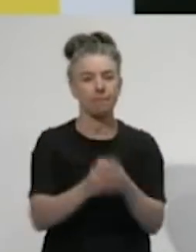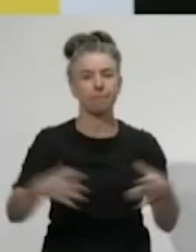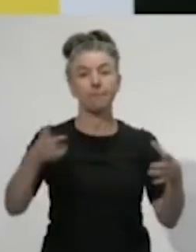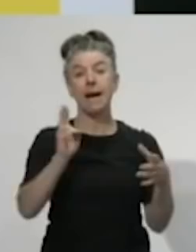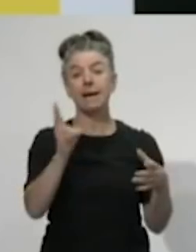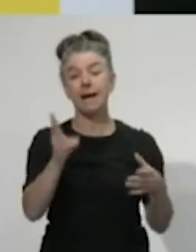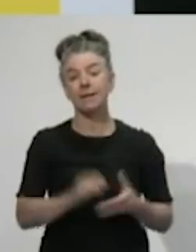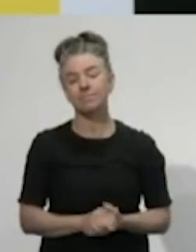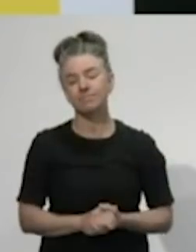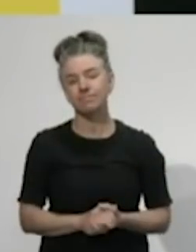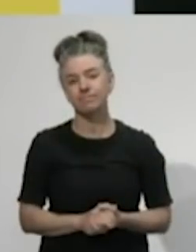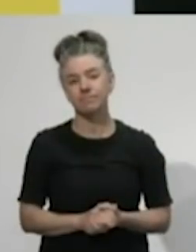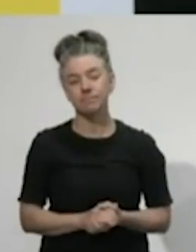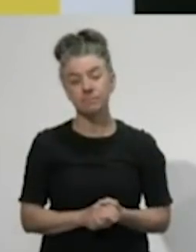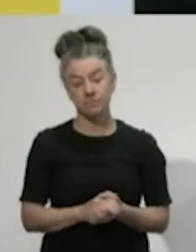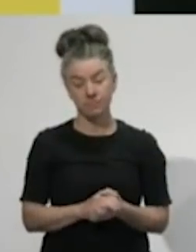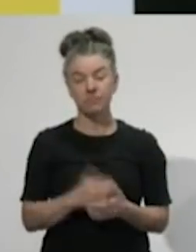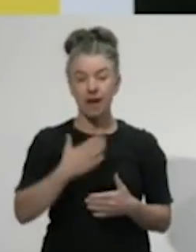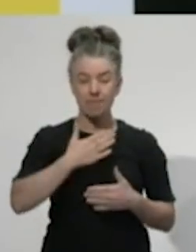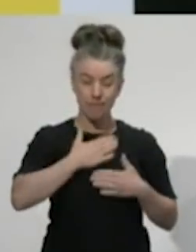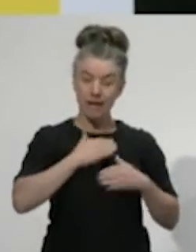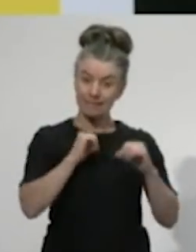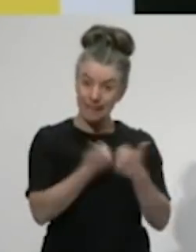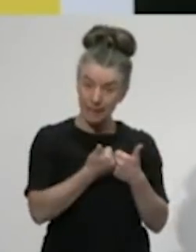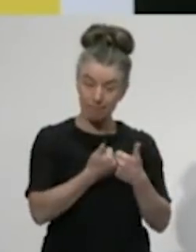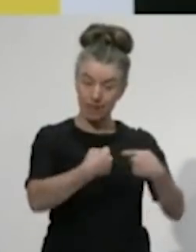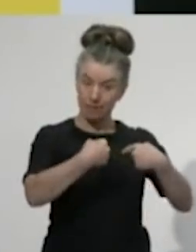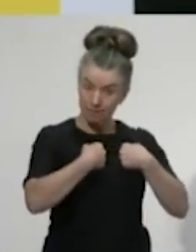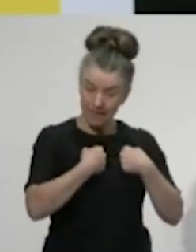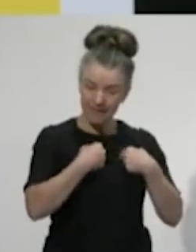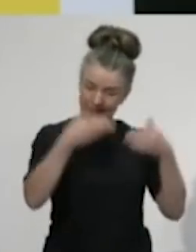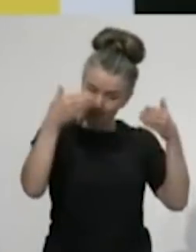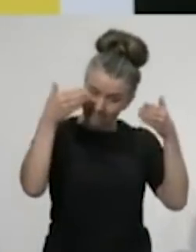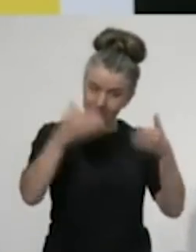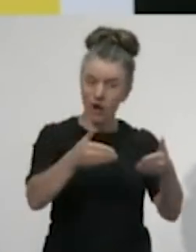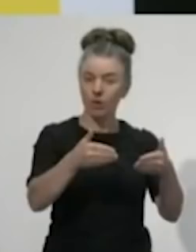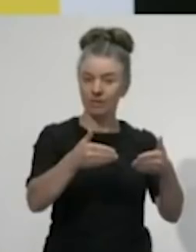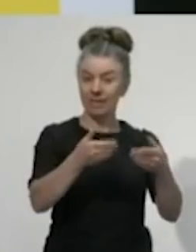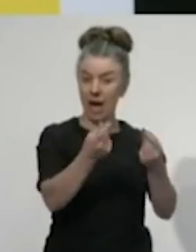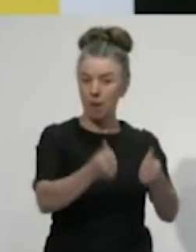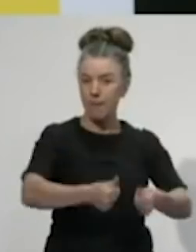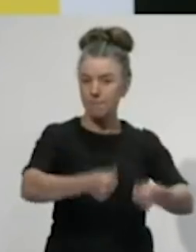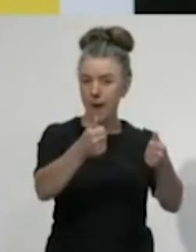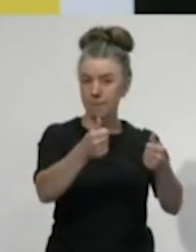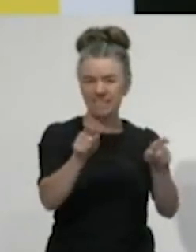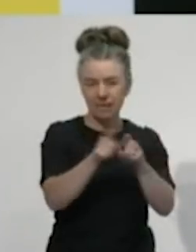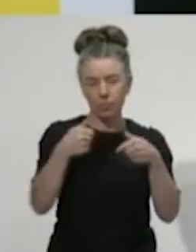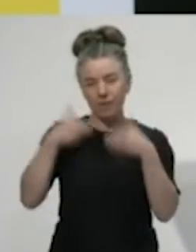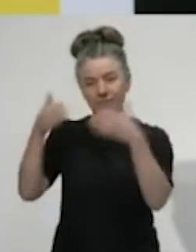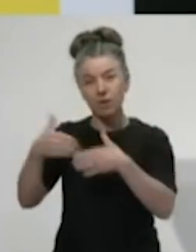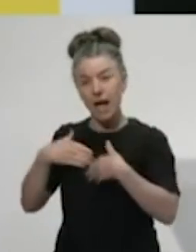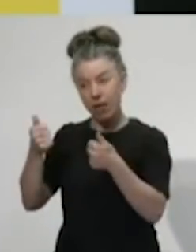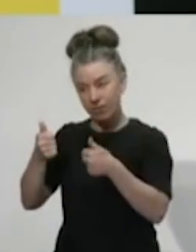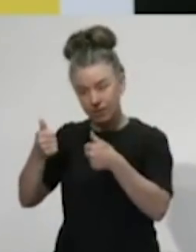say from the outset, the team and I will bring the same determination and focus to the economic rebuild as we brought to our health response.